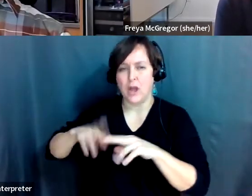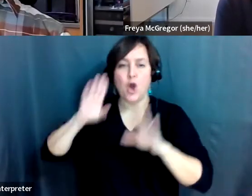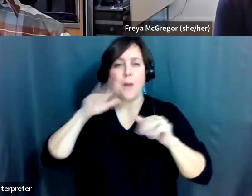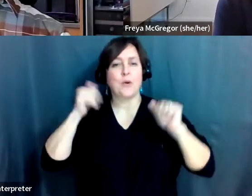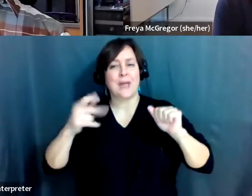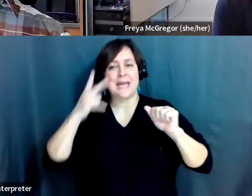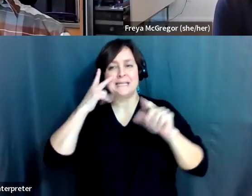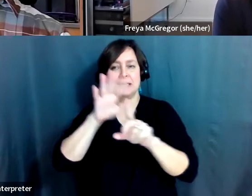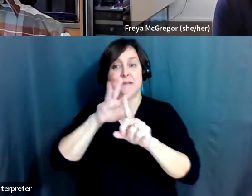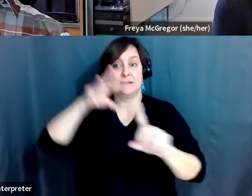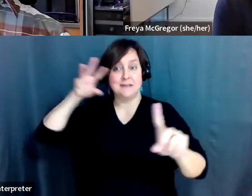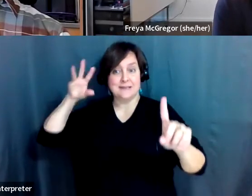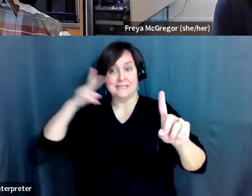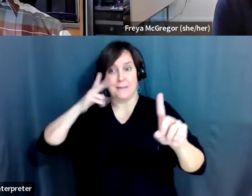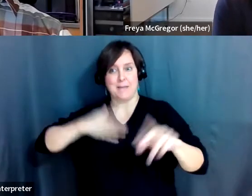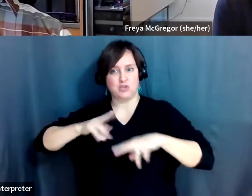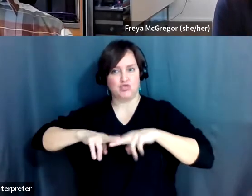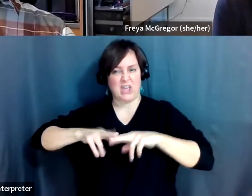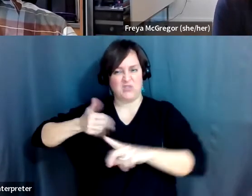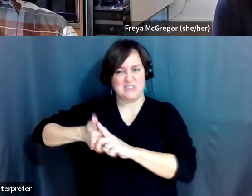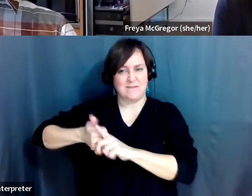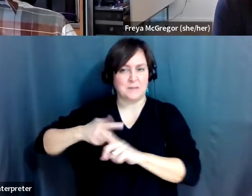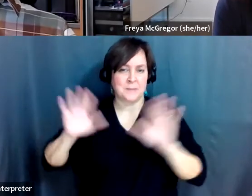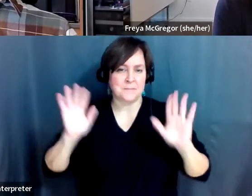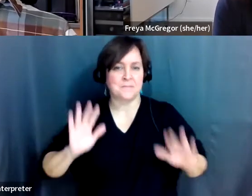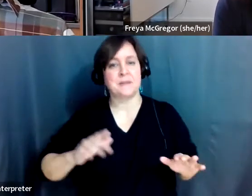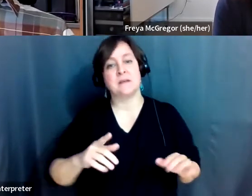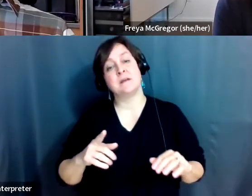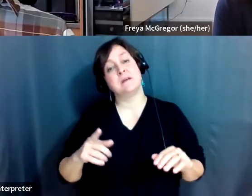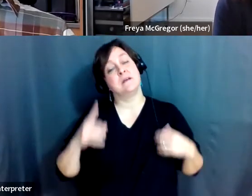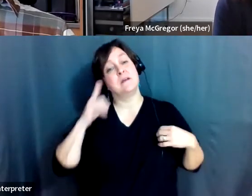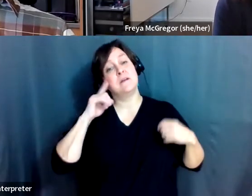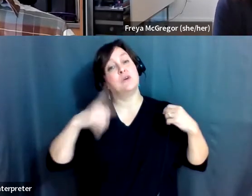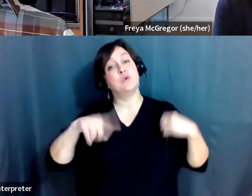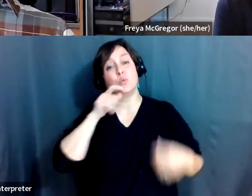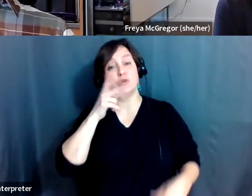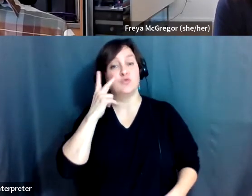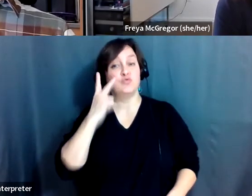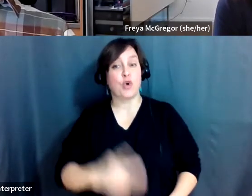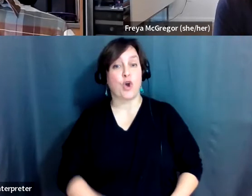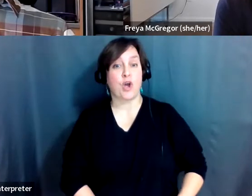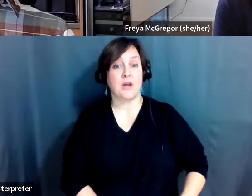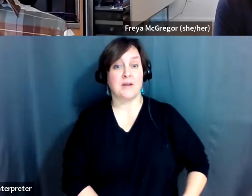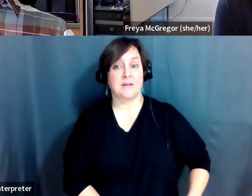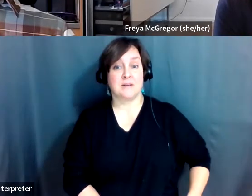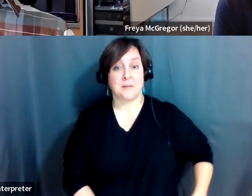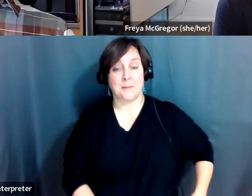zoom back out and look at my chair. So for those that saw the photo